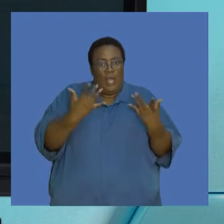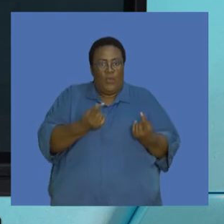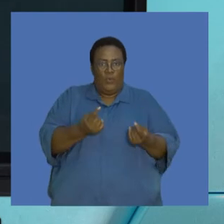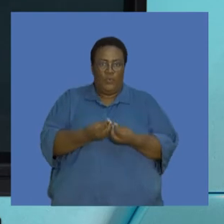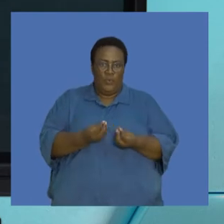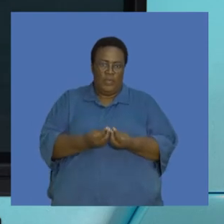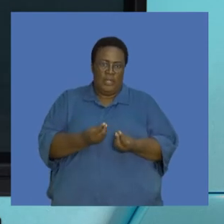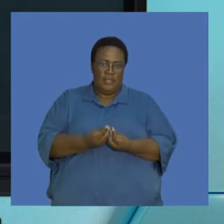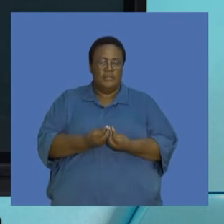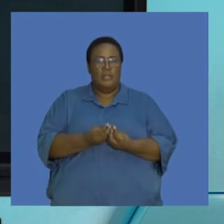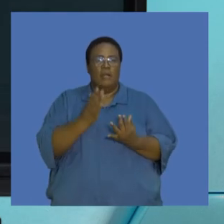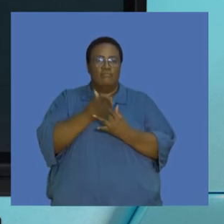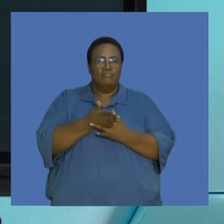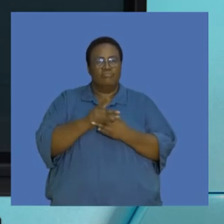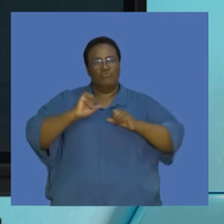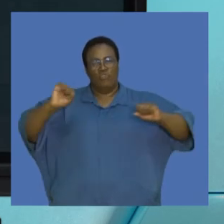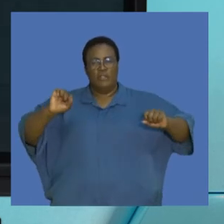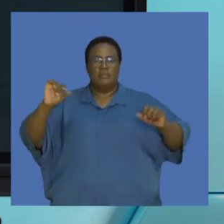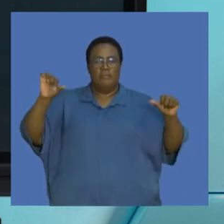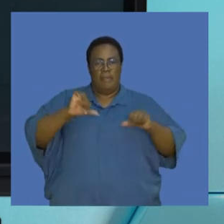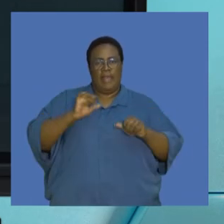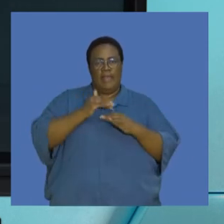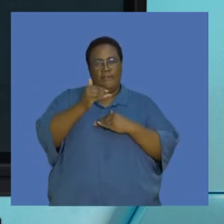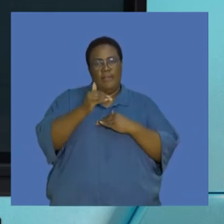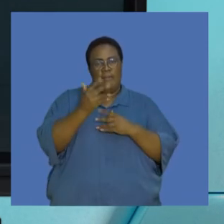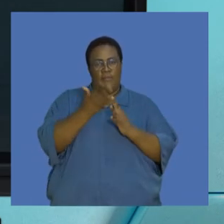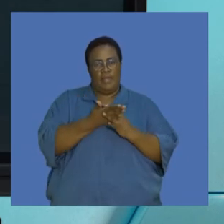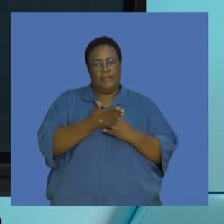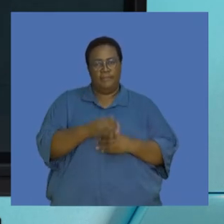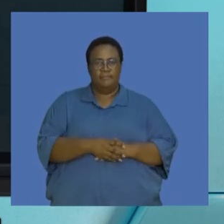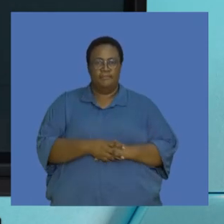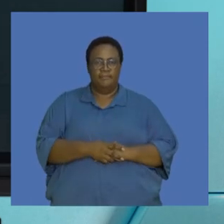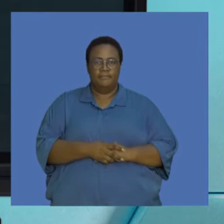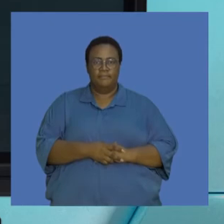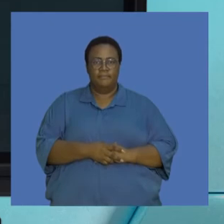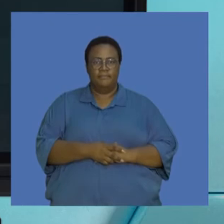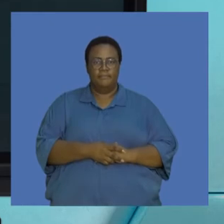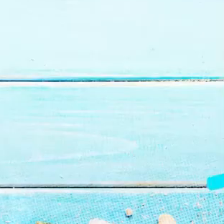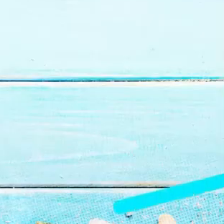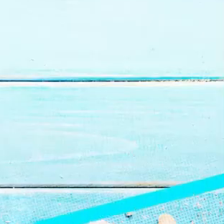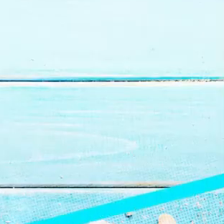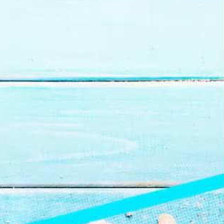So guys, rehydrate, have a little stretch, come back after the break. See you now.